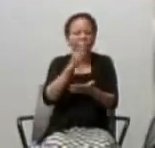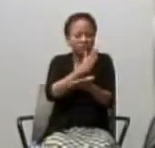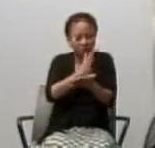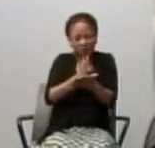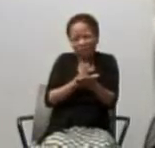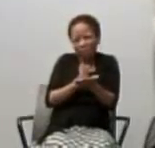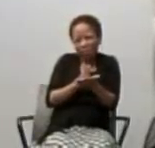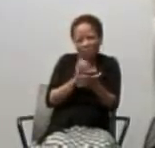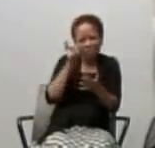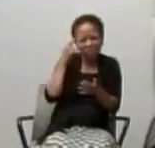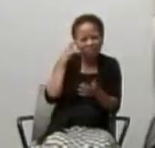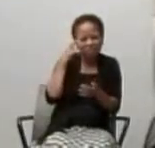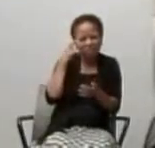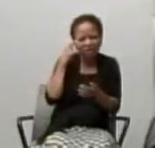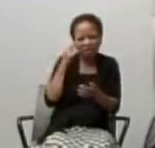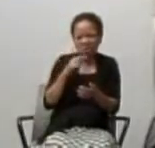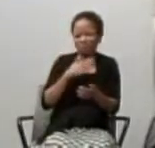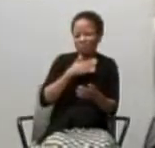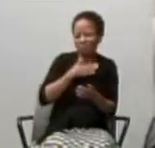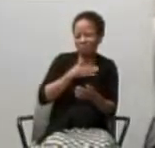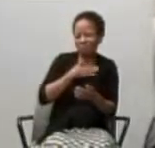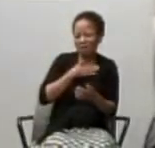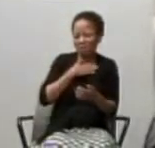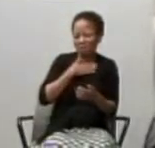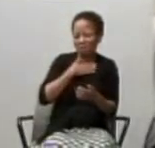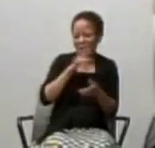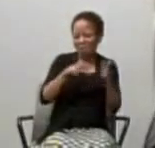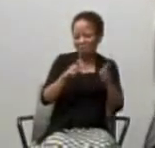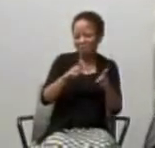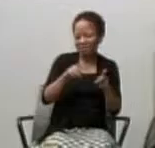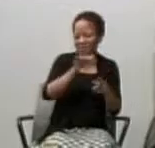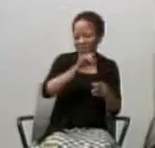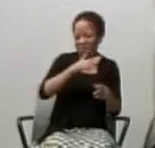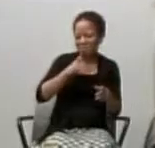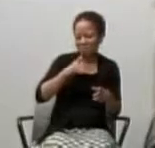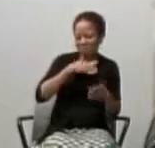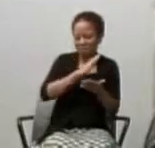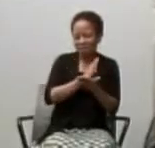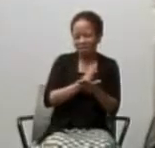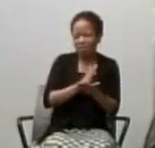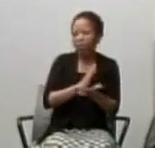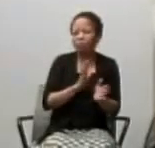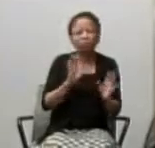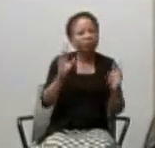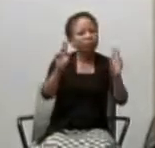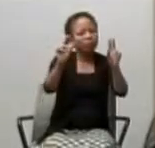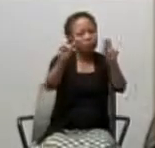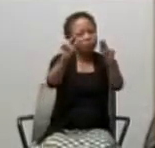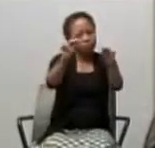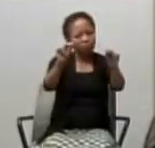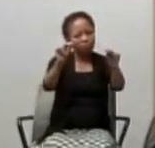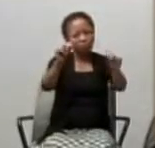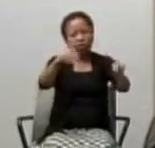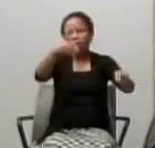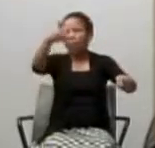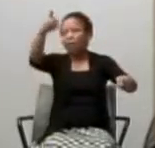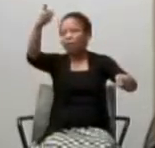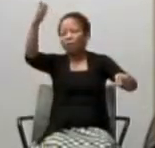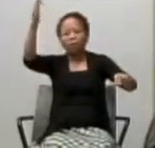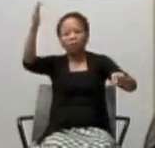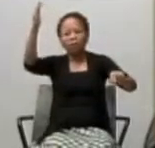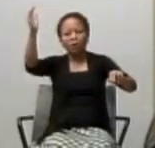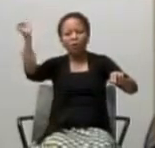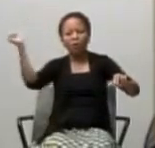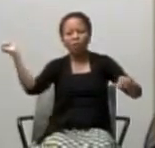All peoples. Because God's heart is large. Large.